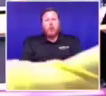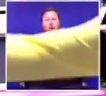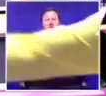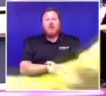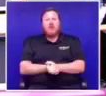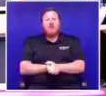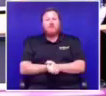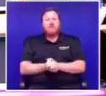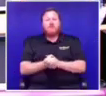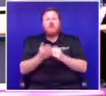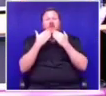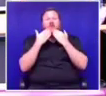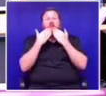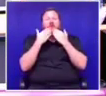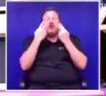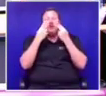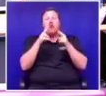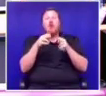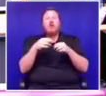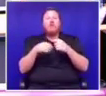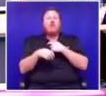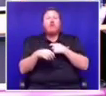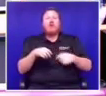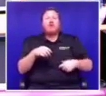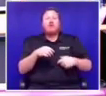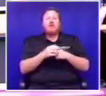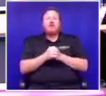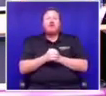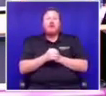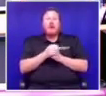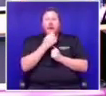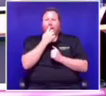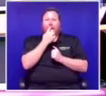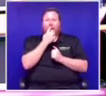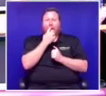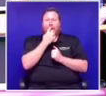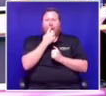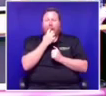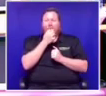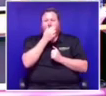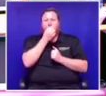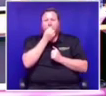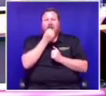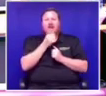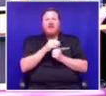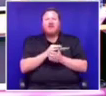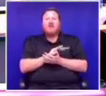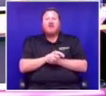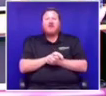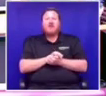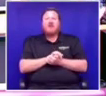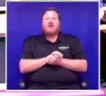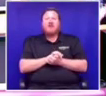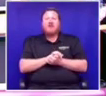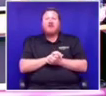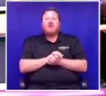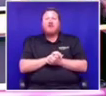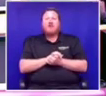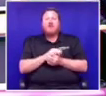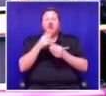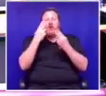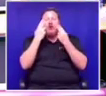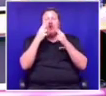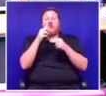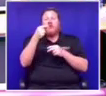Thank you, Honorable President. We are now, can you take your seat, Honorable Godsell?